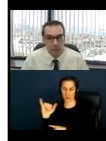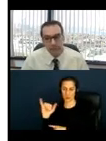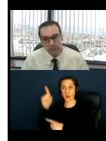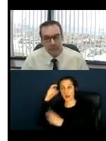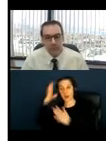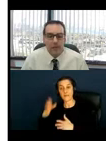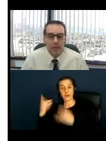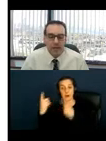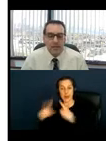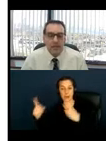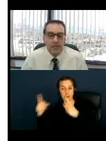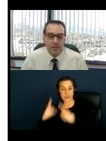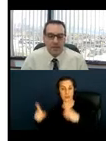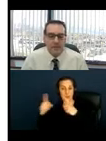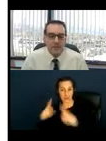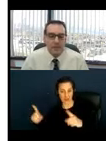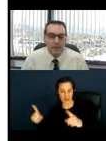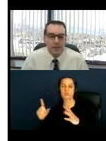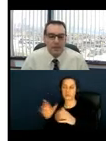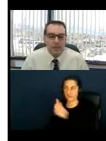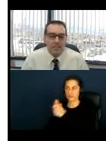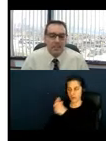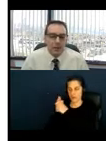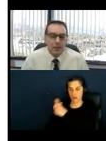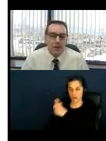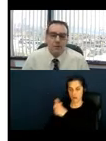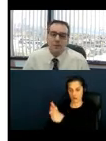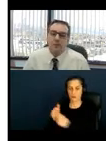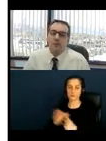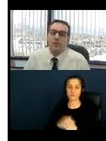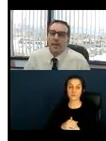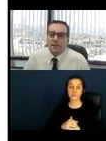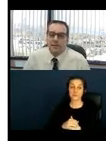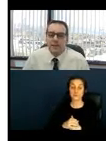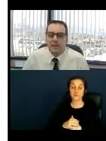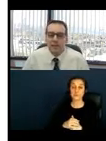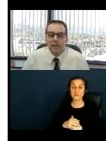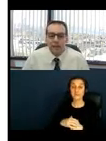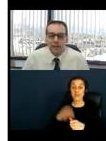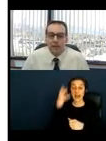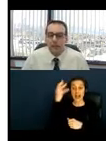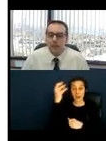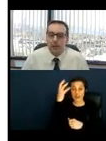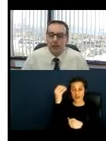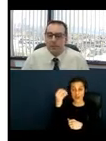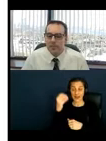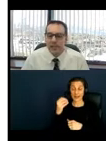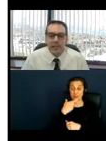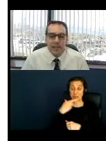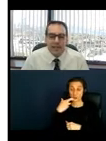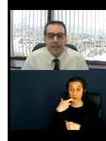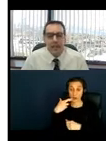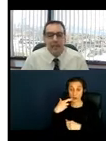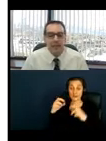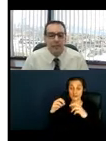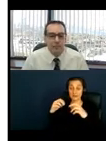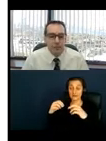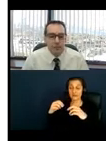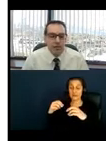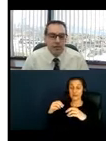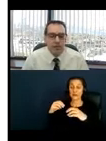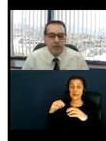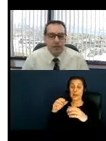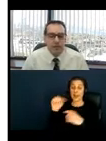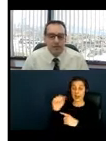the outdoor dining scenarios. In this narrow topic of outdoor dining and seating that we are talking about today, the ADA and the